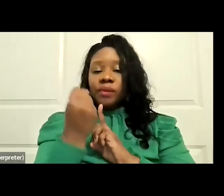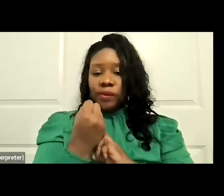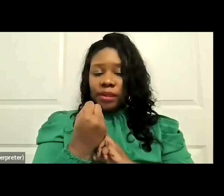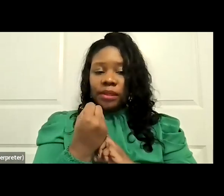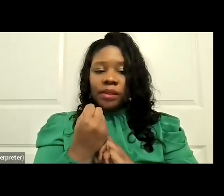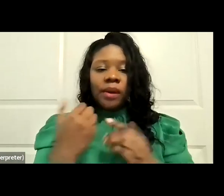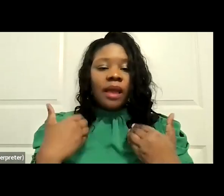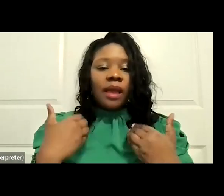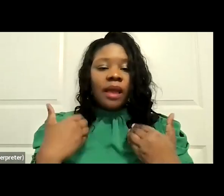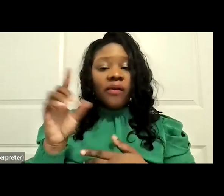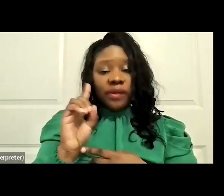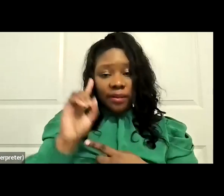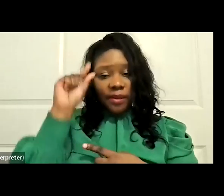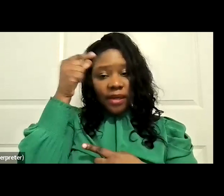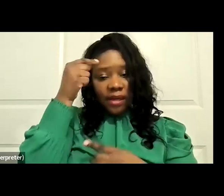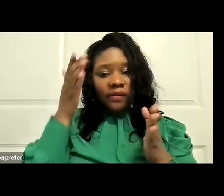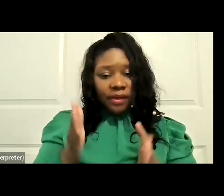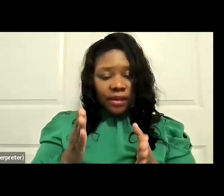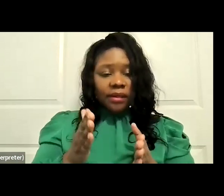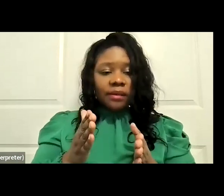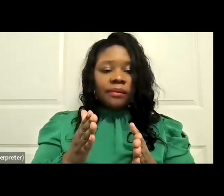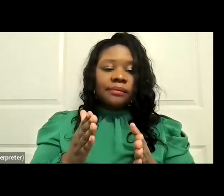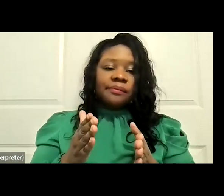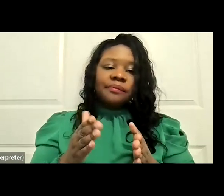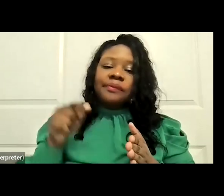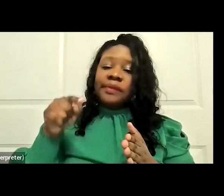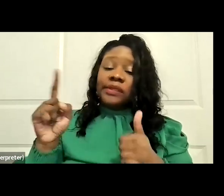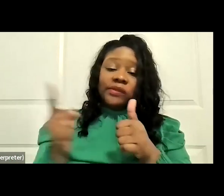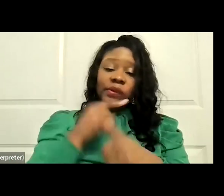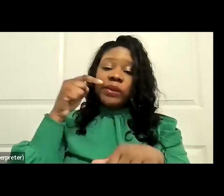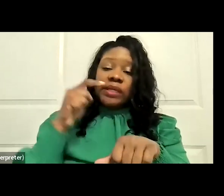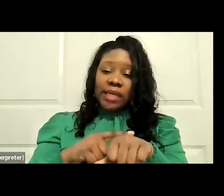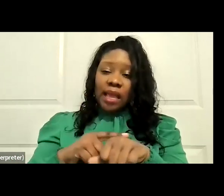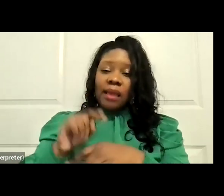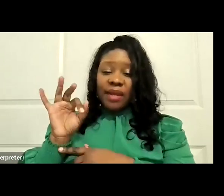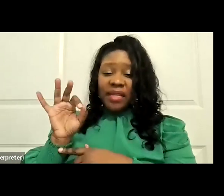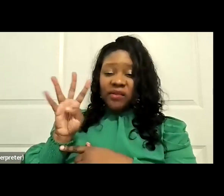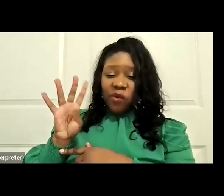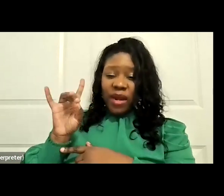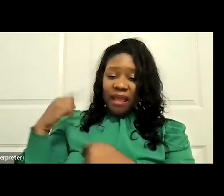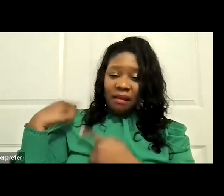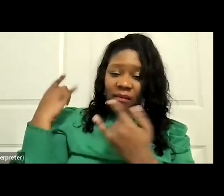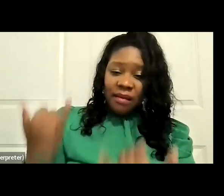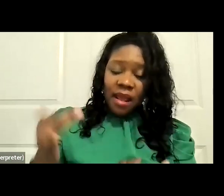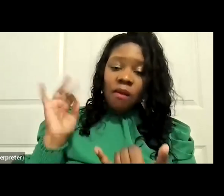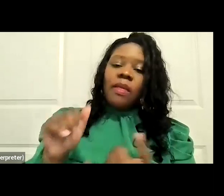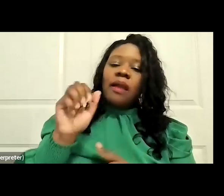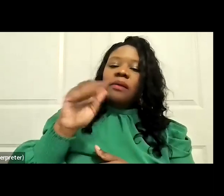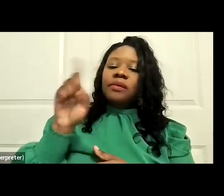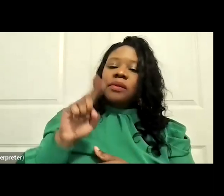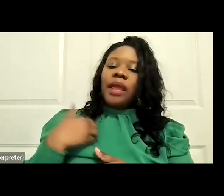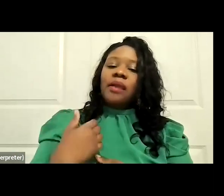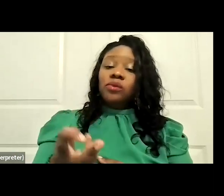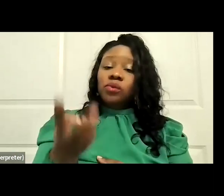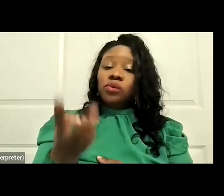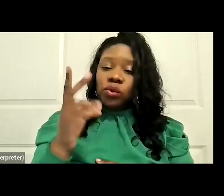We have a Democratic governor, which, by the way, this is the first time since 1948 that Arizona has two Democratic